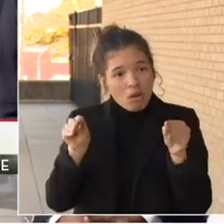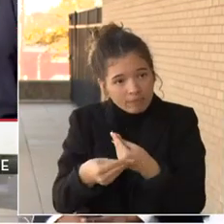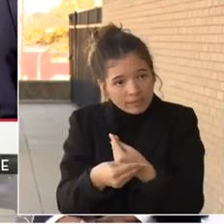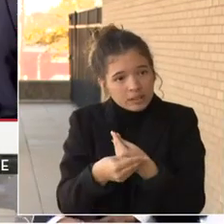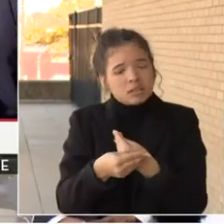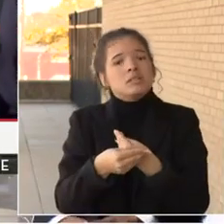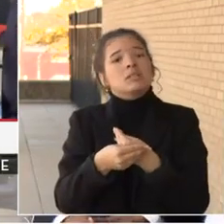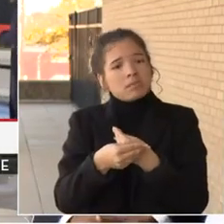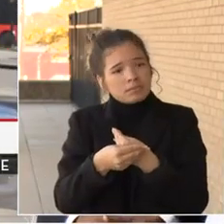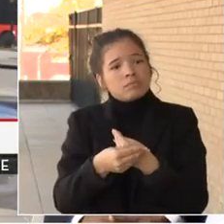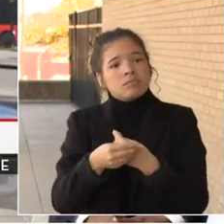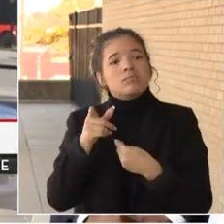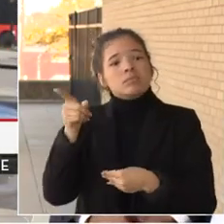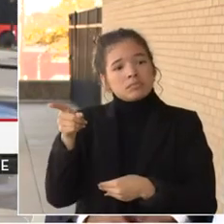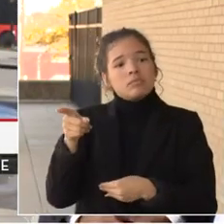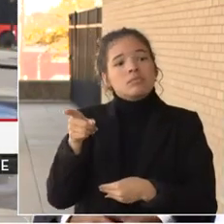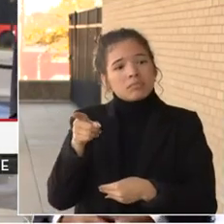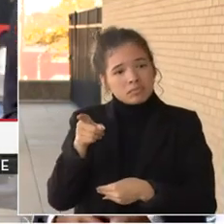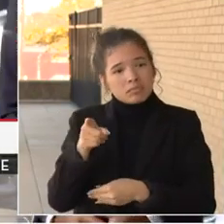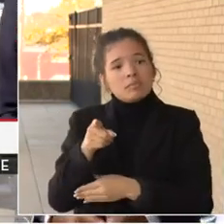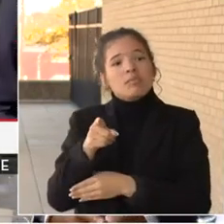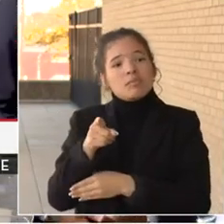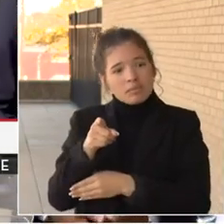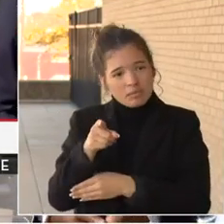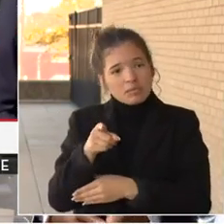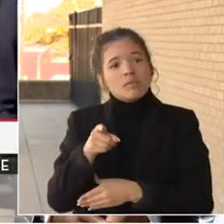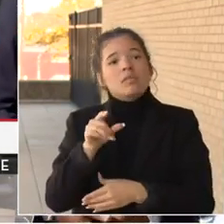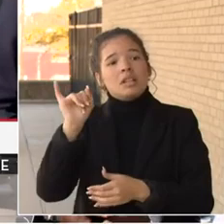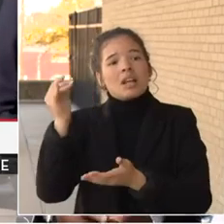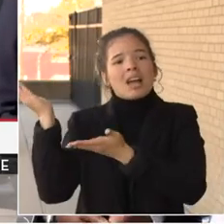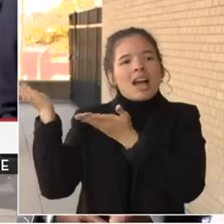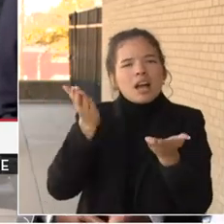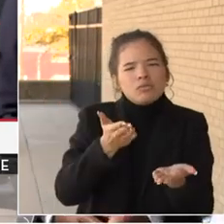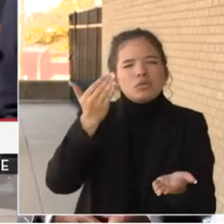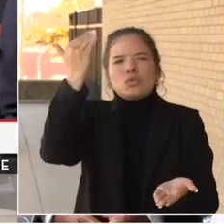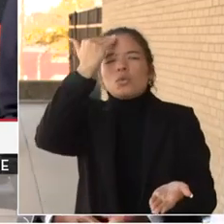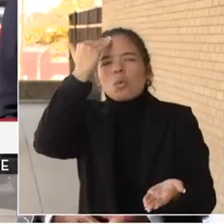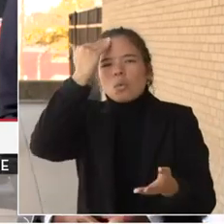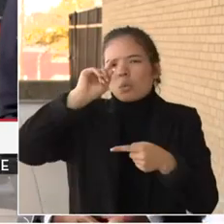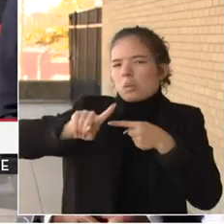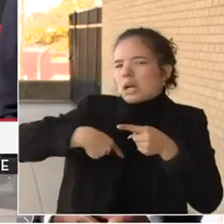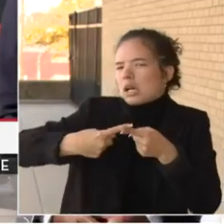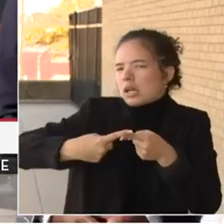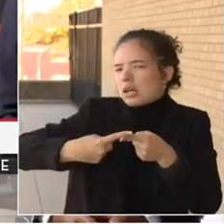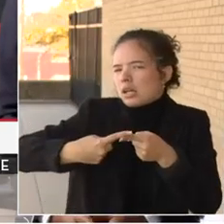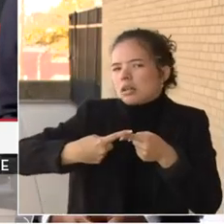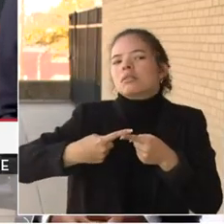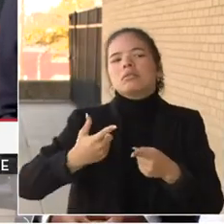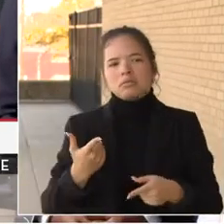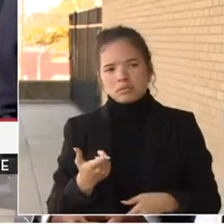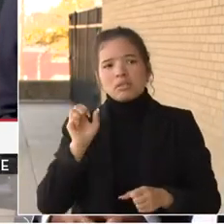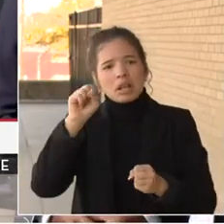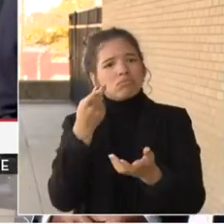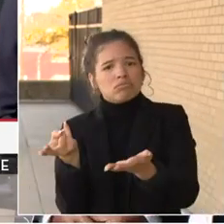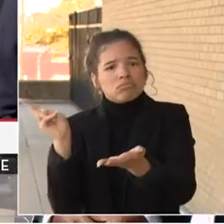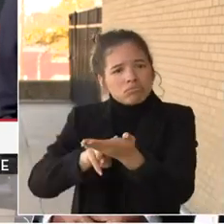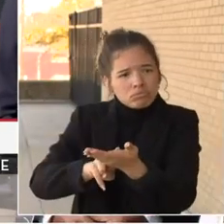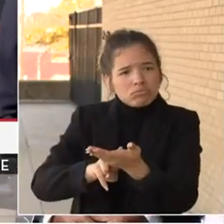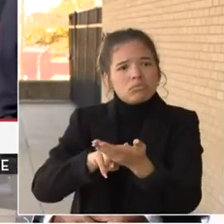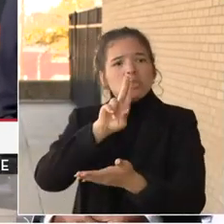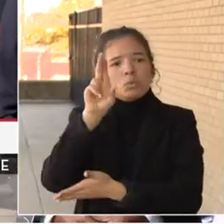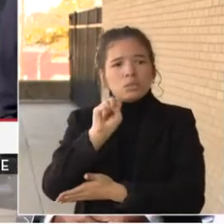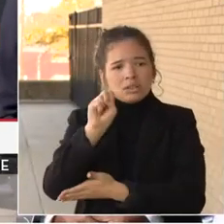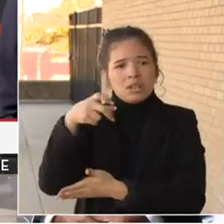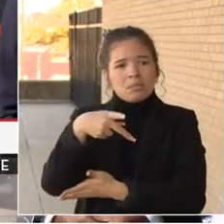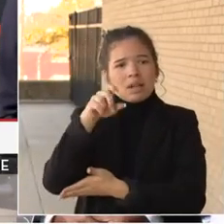delivery. You can sign up for free at USPS.com. This is a service that provides you with images